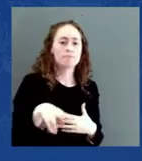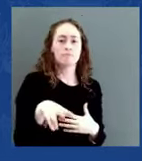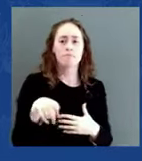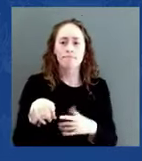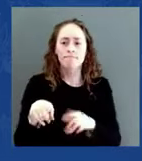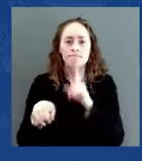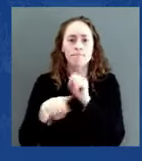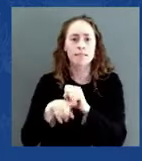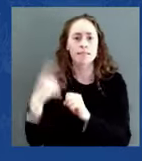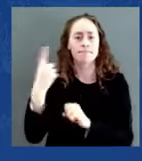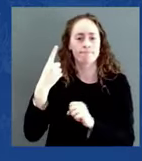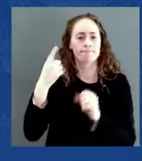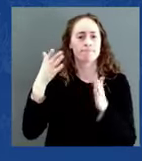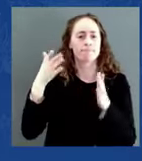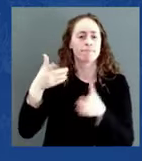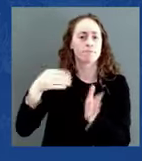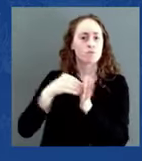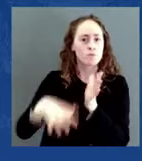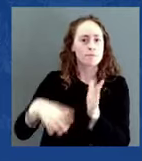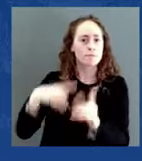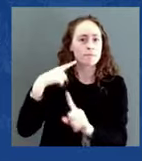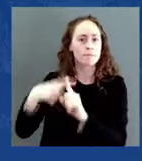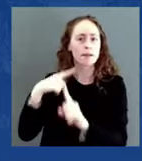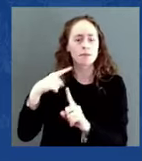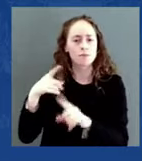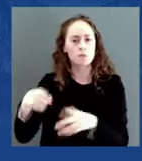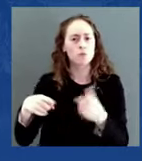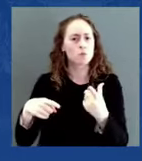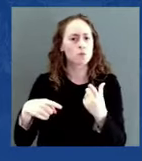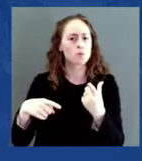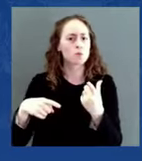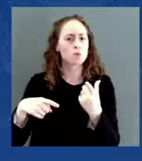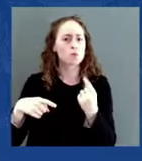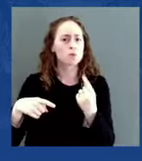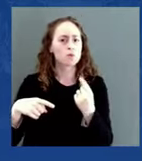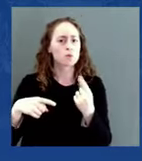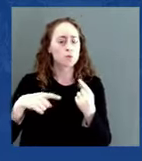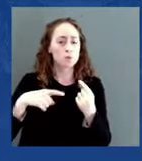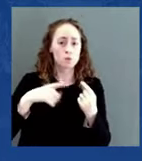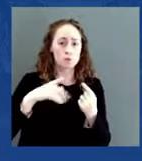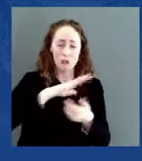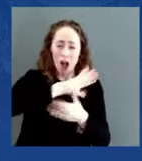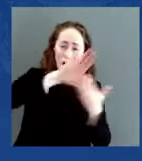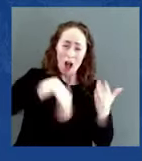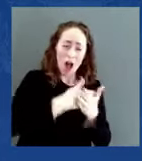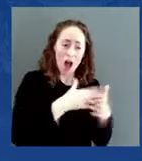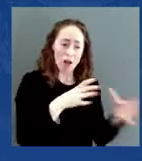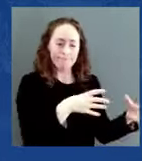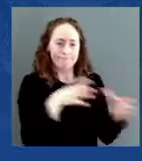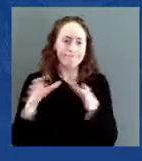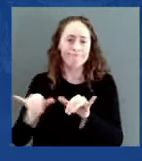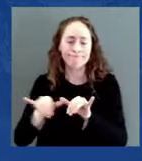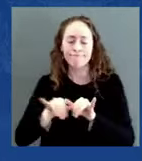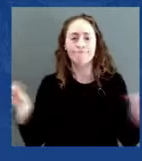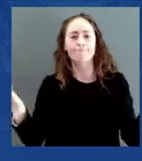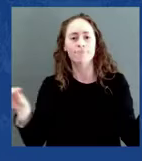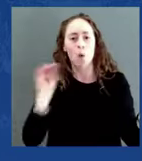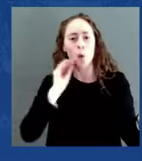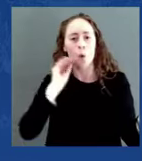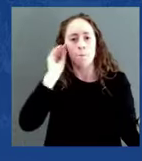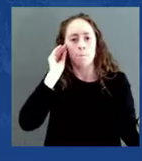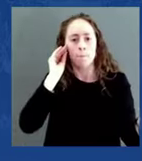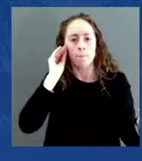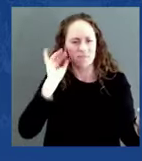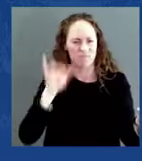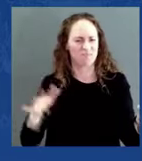But rather than being sent home in quarantine, they'd be able to stay by because the test would be available and regularly. The